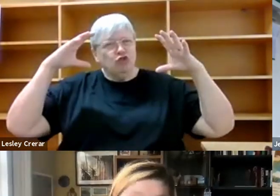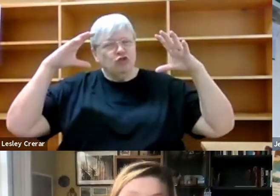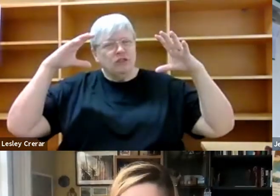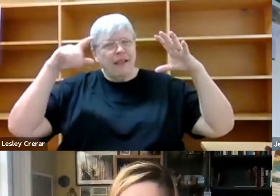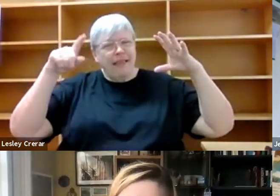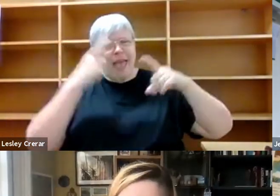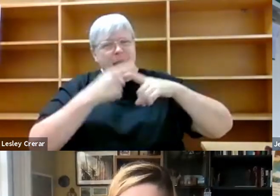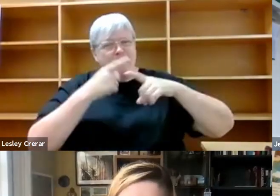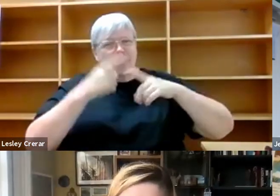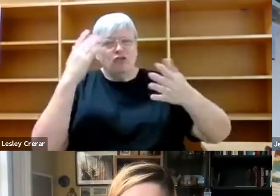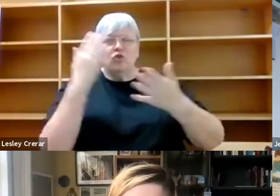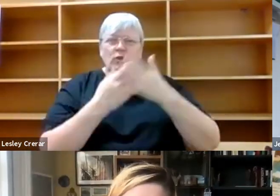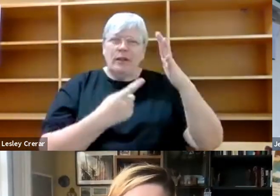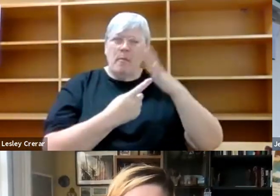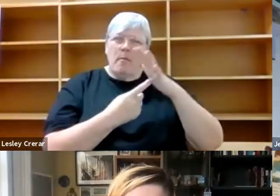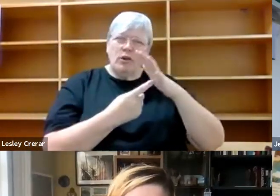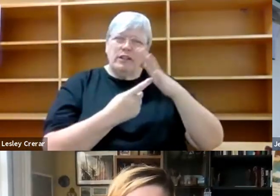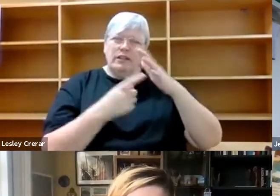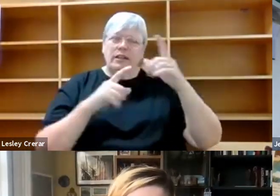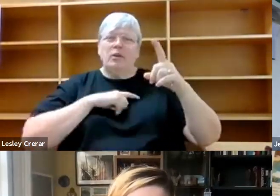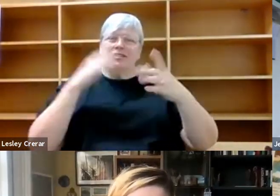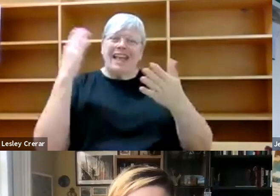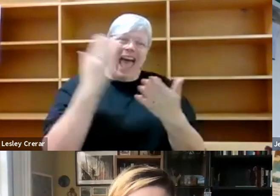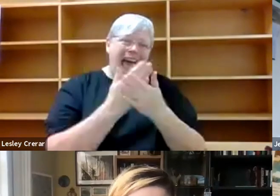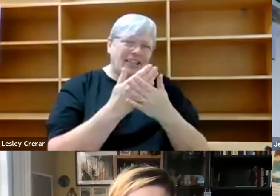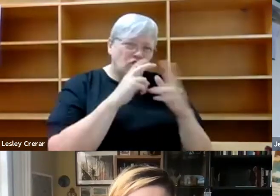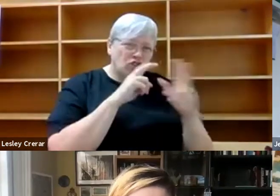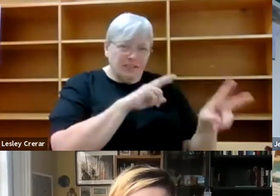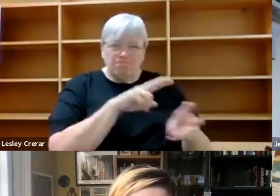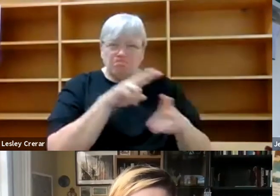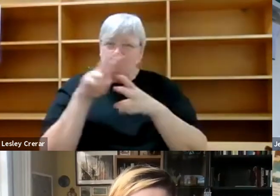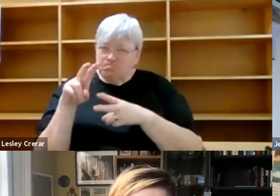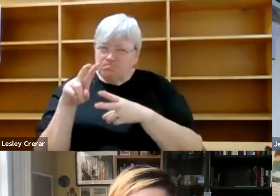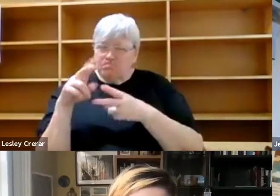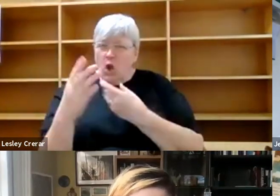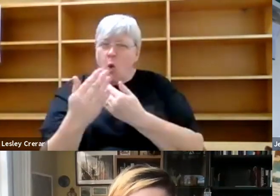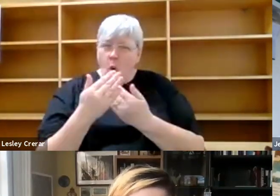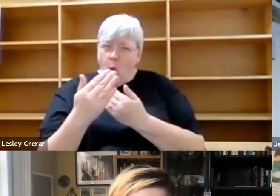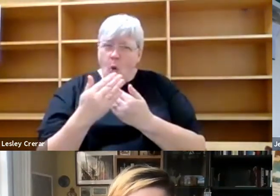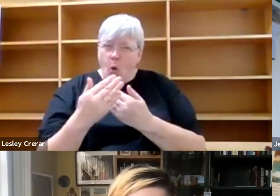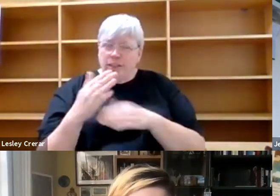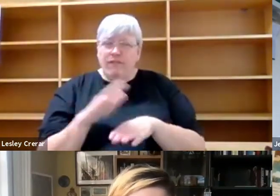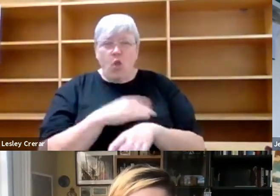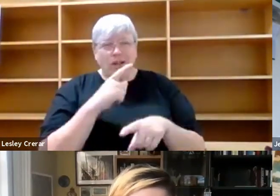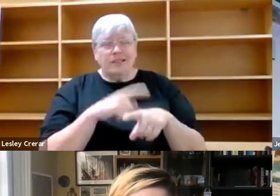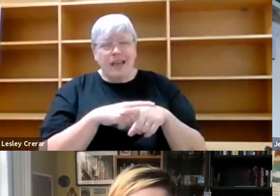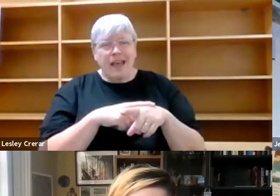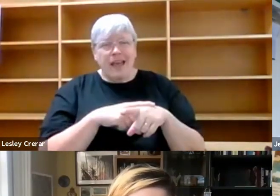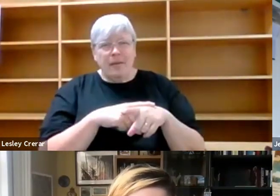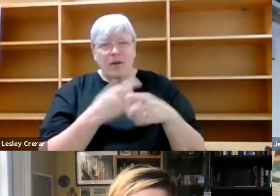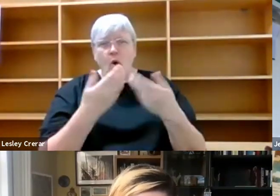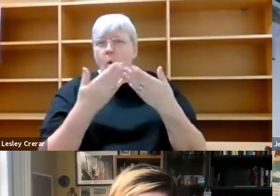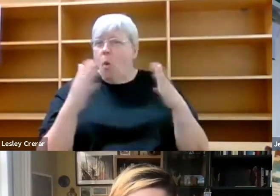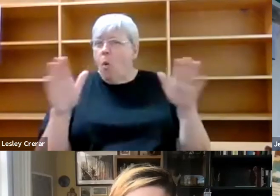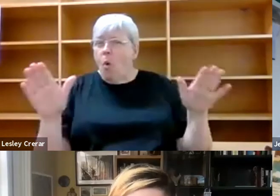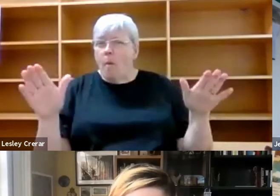think is a really important thing, because actually looking closely, looking with duration, looking with that sort of openness